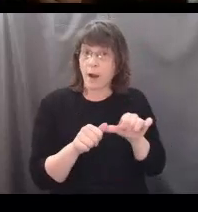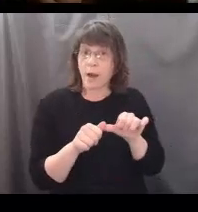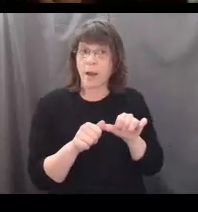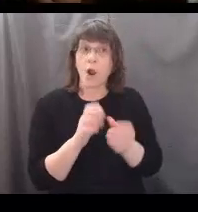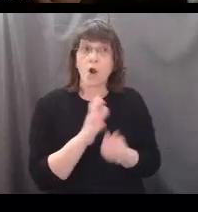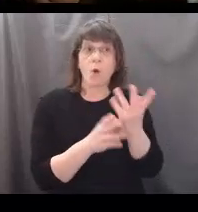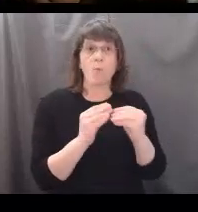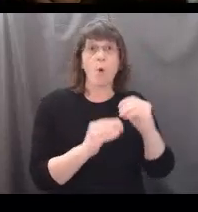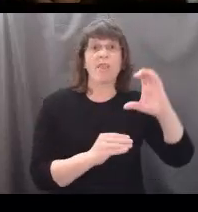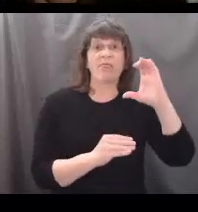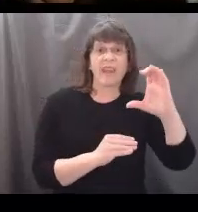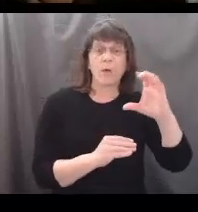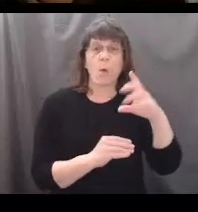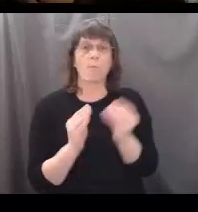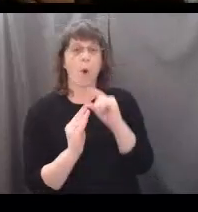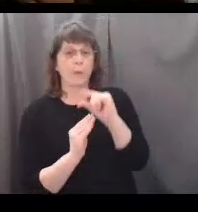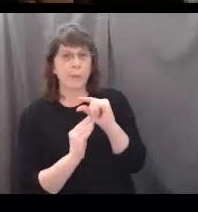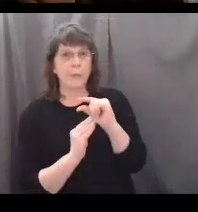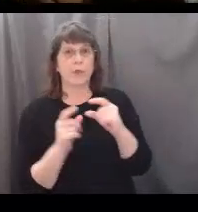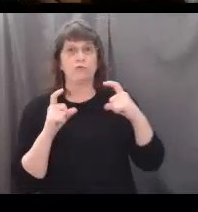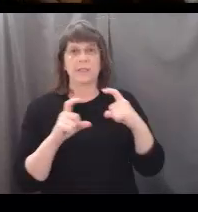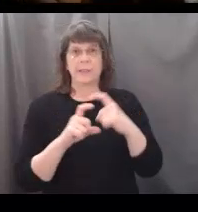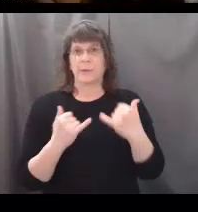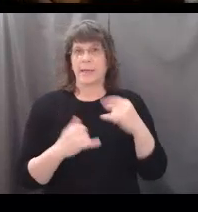growing thick or narrow rings right now?